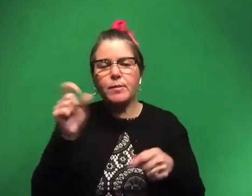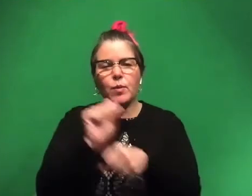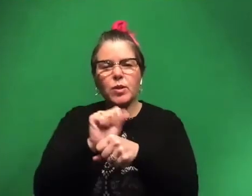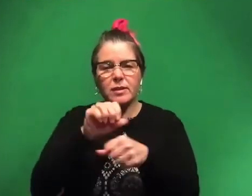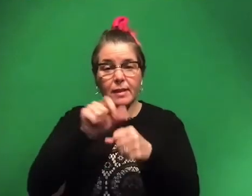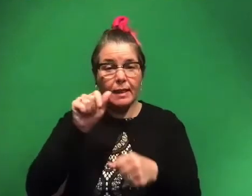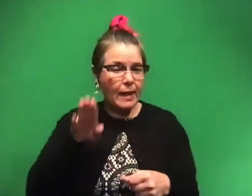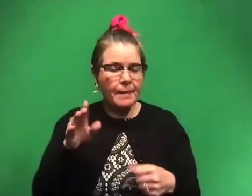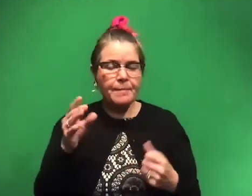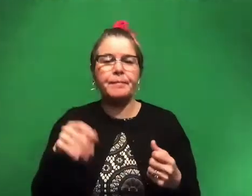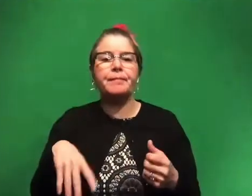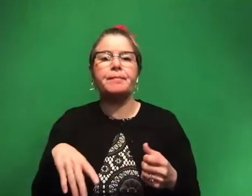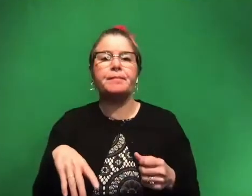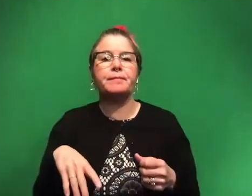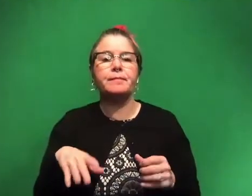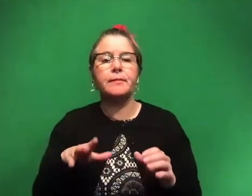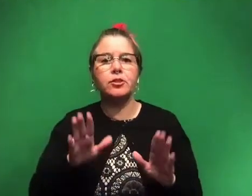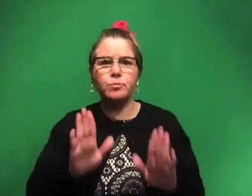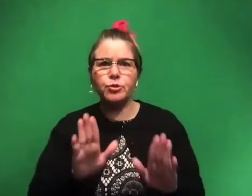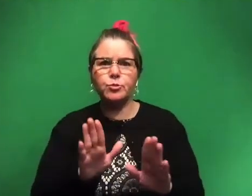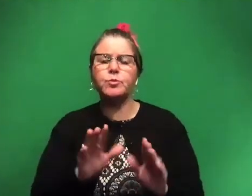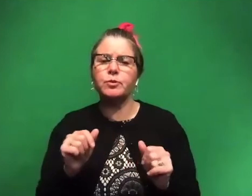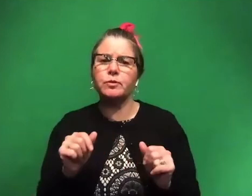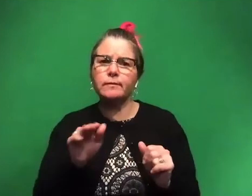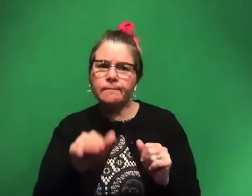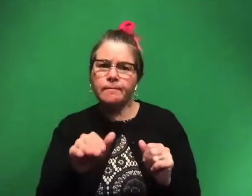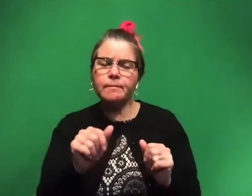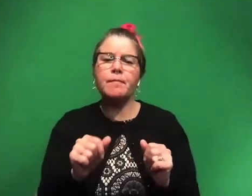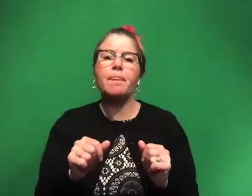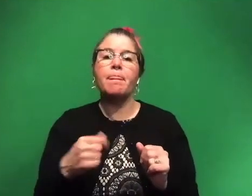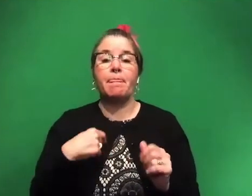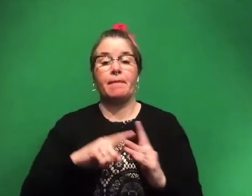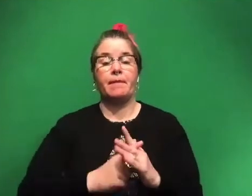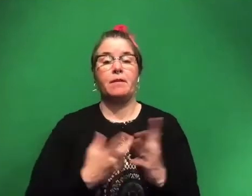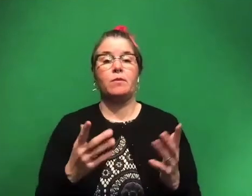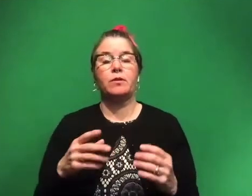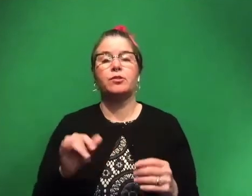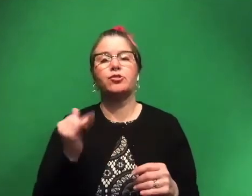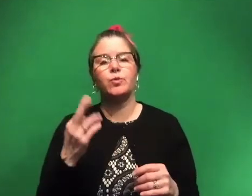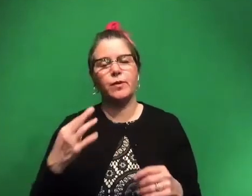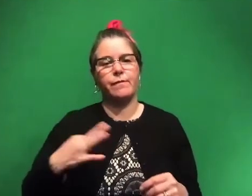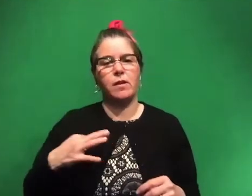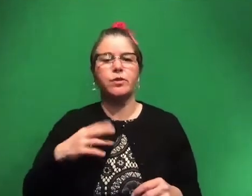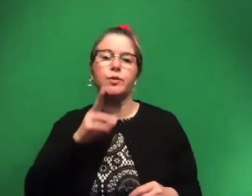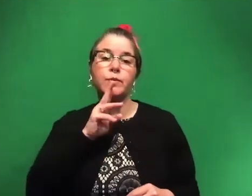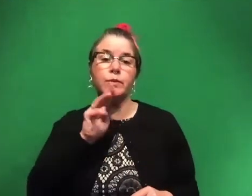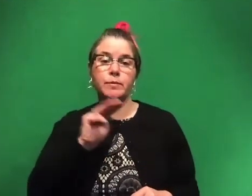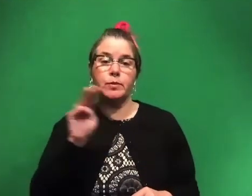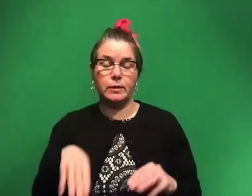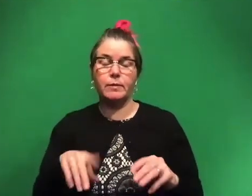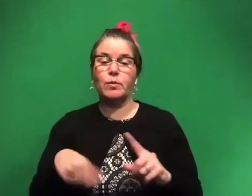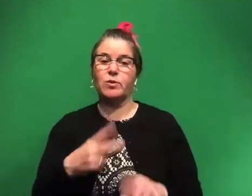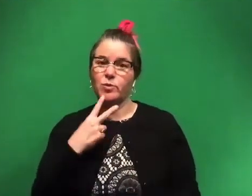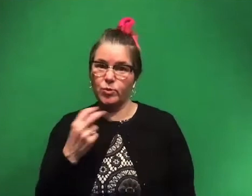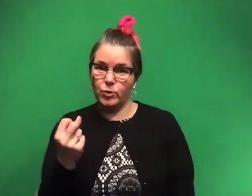and push for it. So I actually started out as a junior volunteer at the Houston Museum when I was 12.